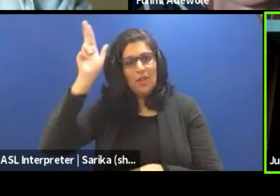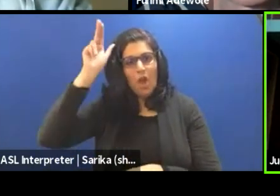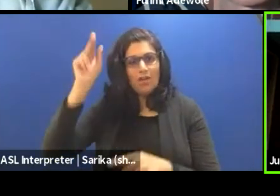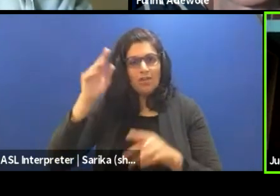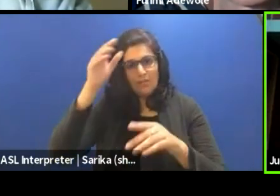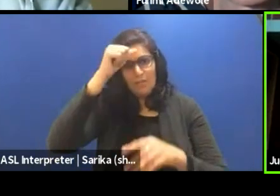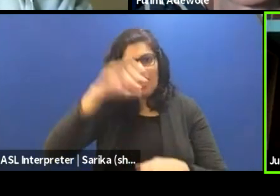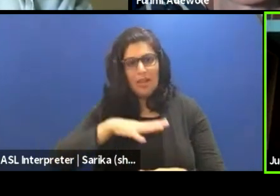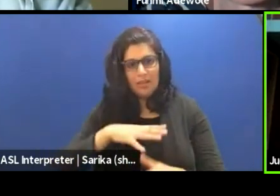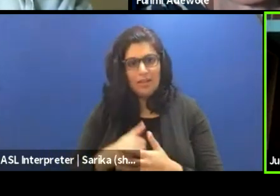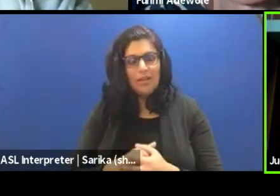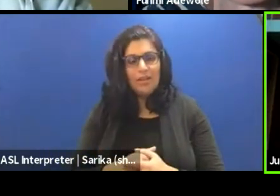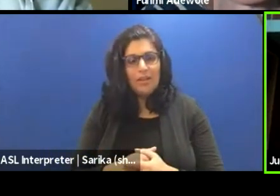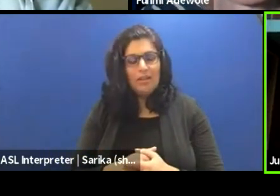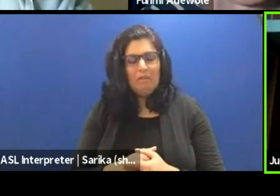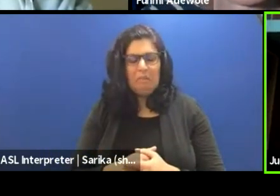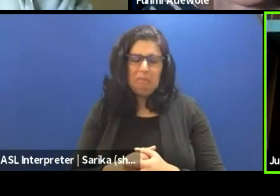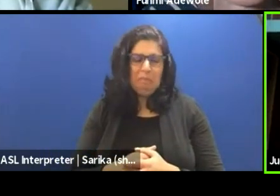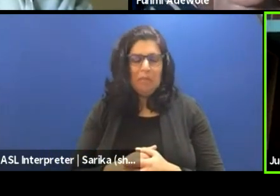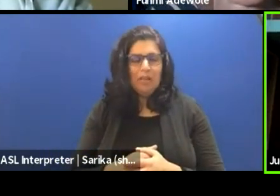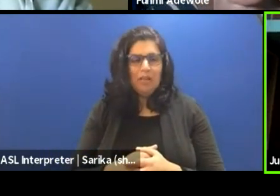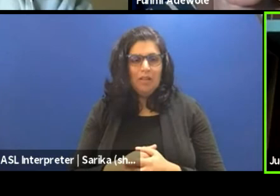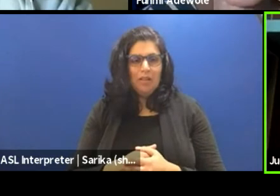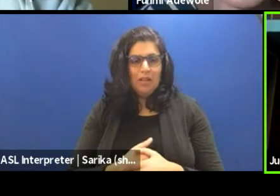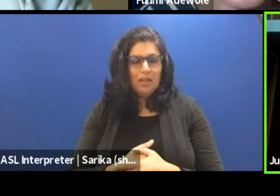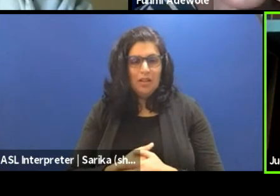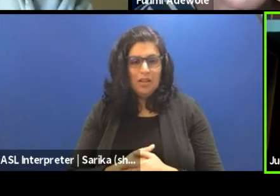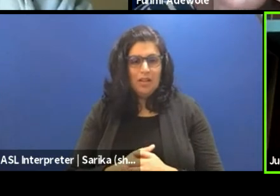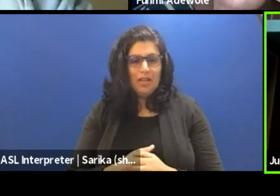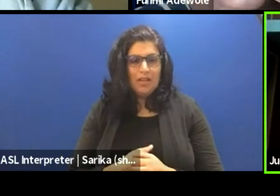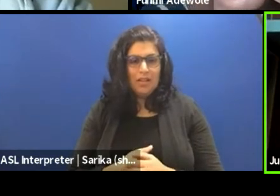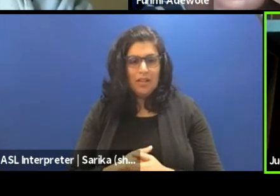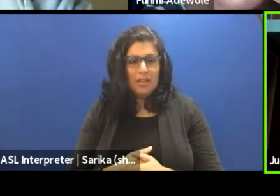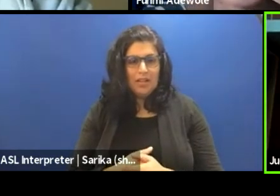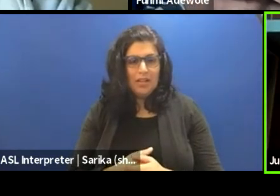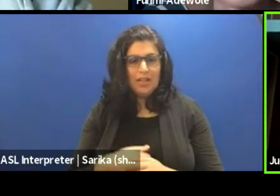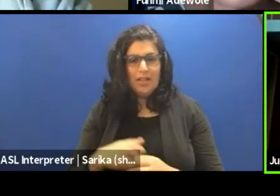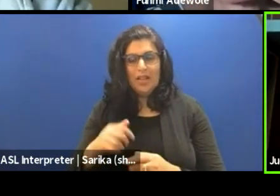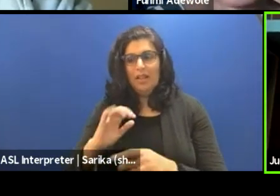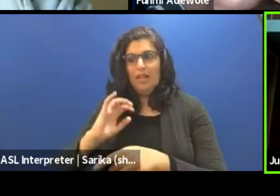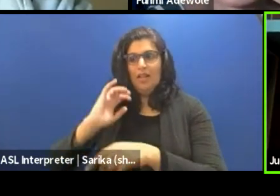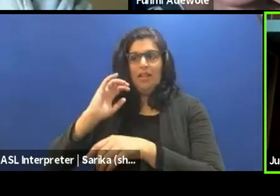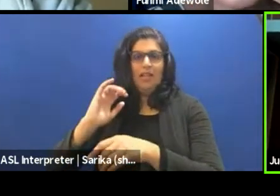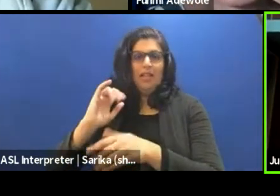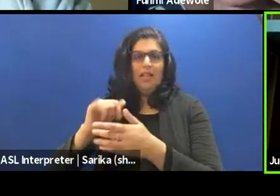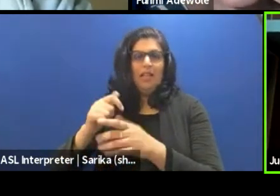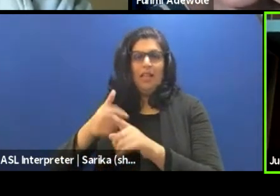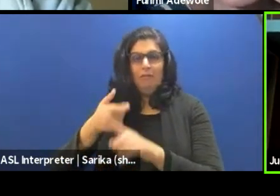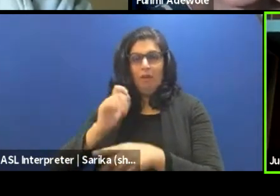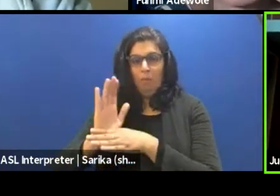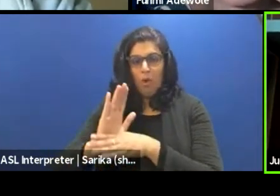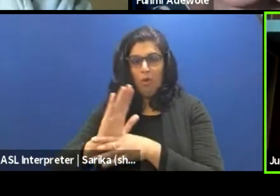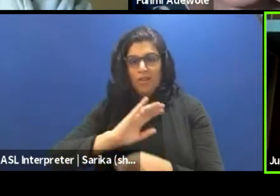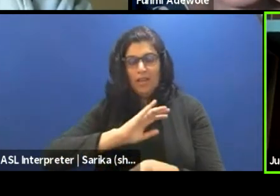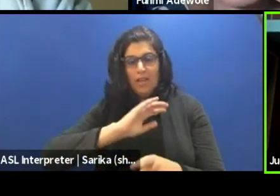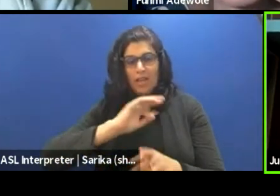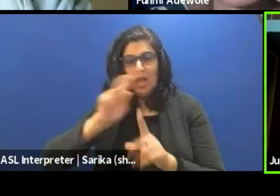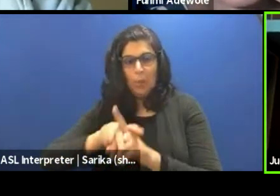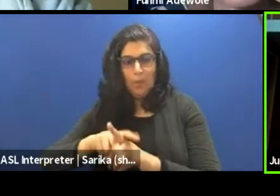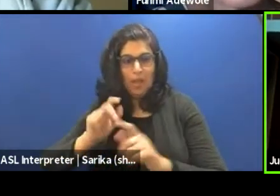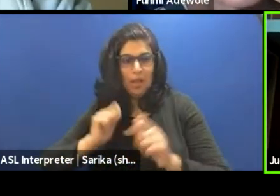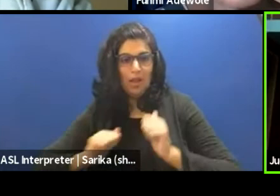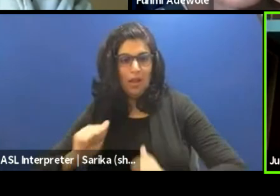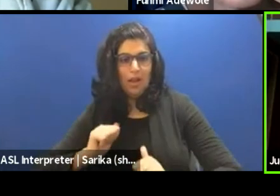analogy. So they are adapting it for cinema, Death on the King's Husband. It's